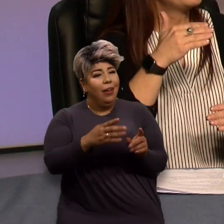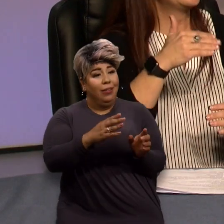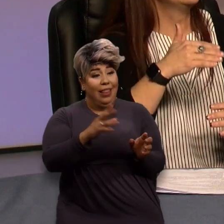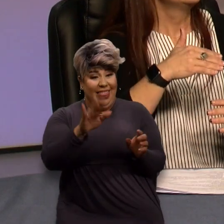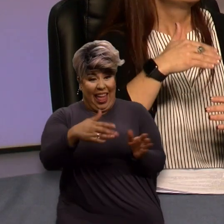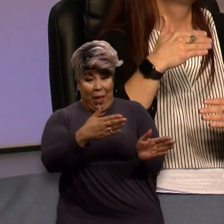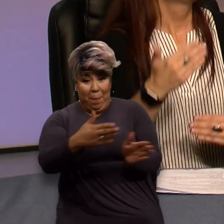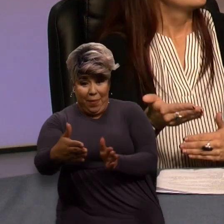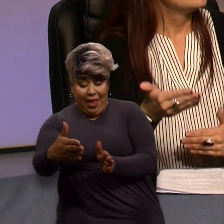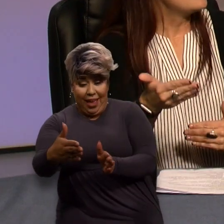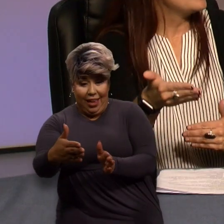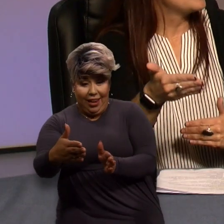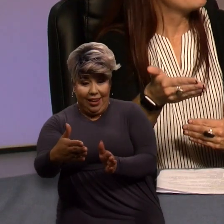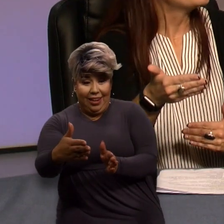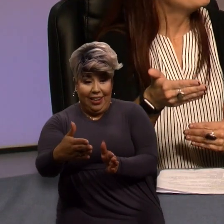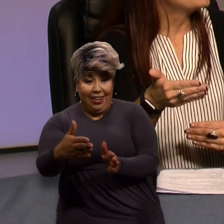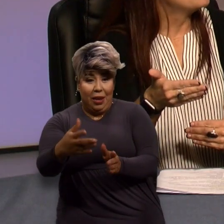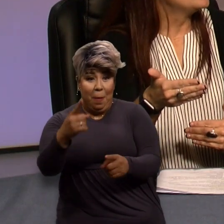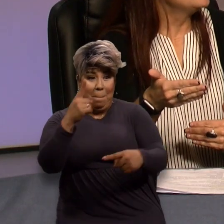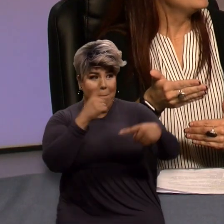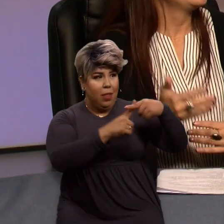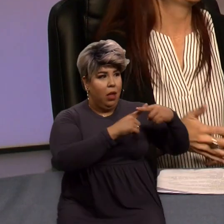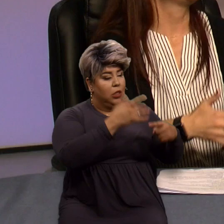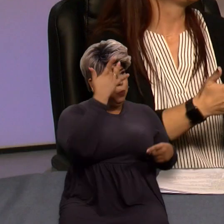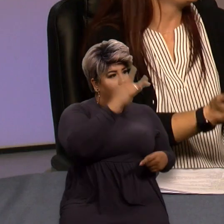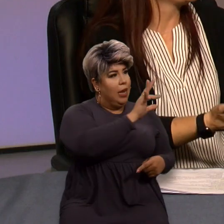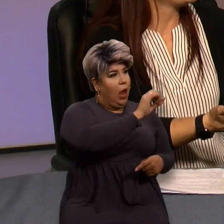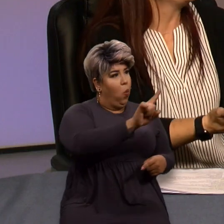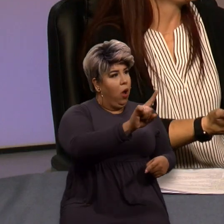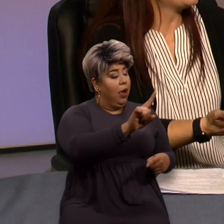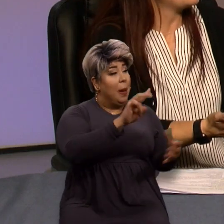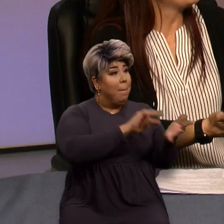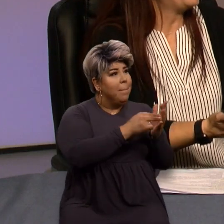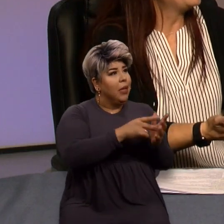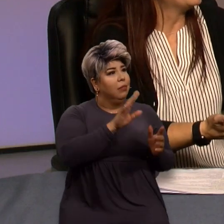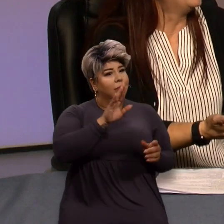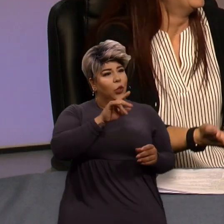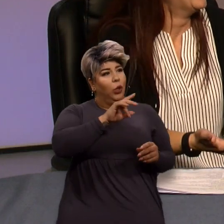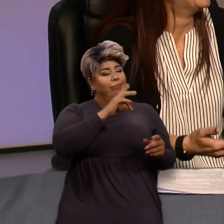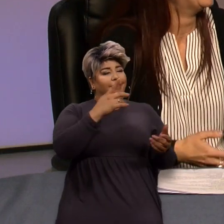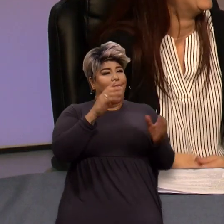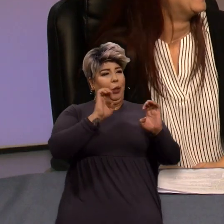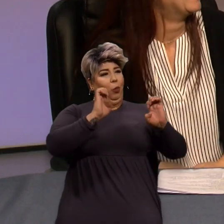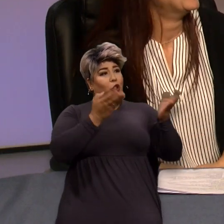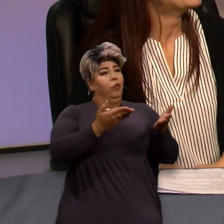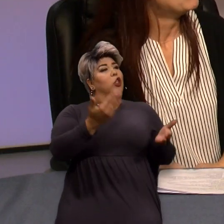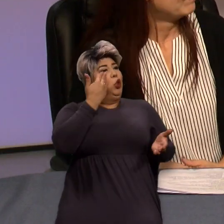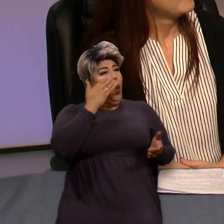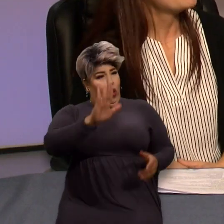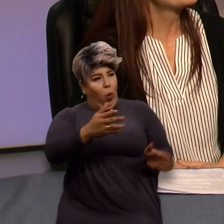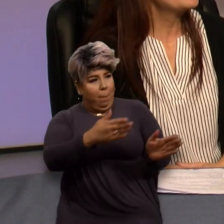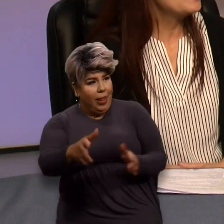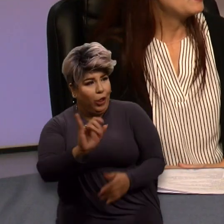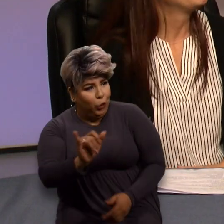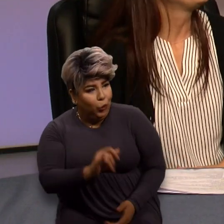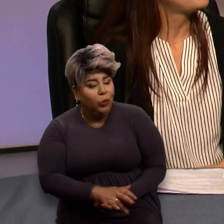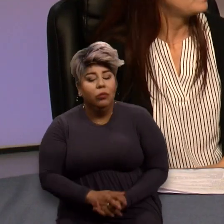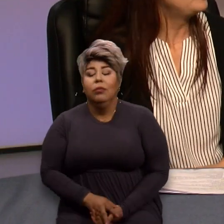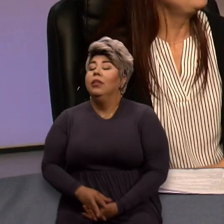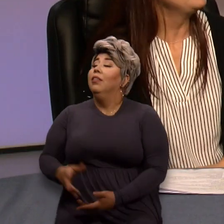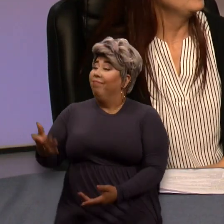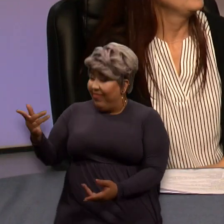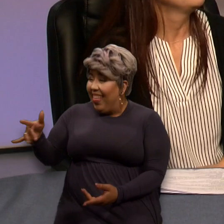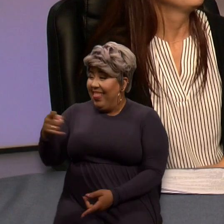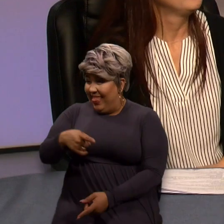preparedness plan on Smart 911, and now the first responders have your plan too. And they need to know how to respond and best assist you